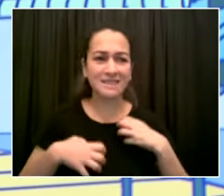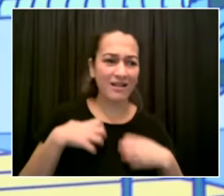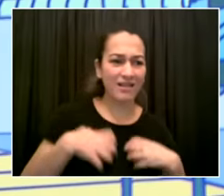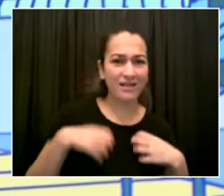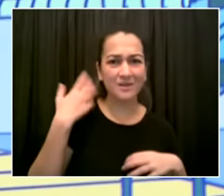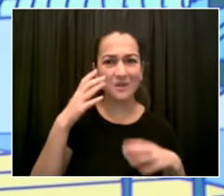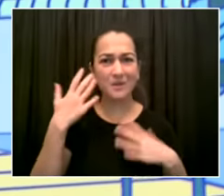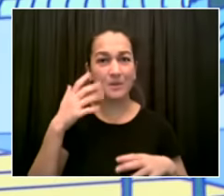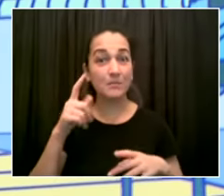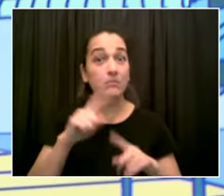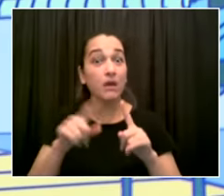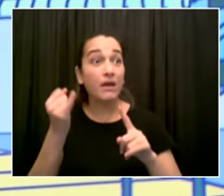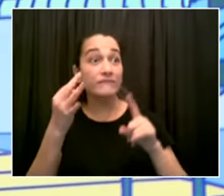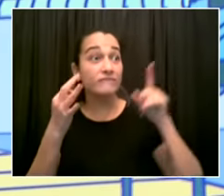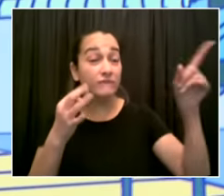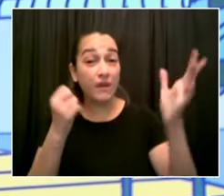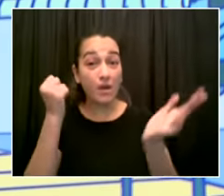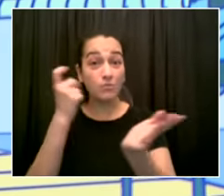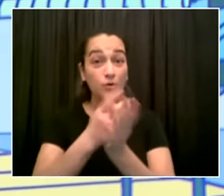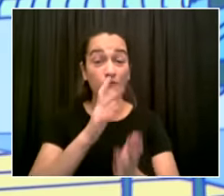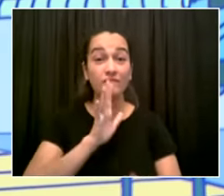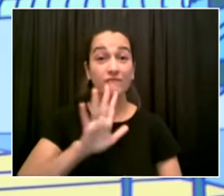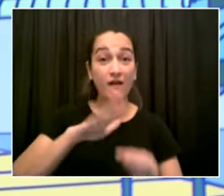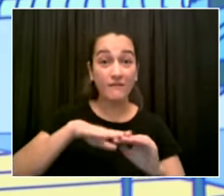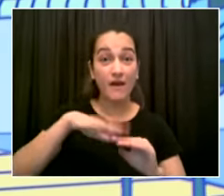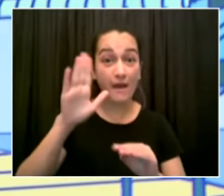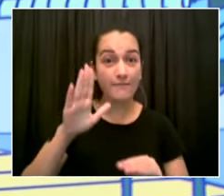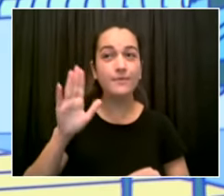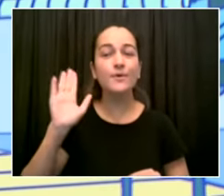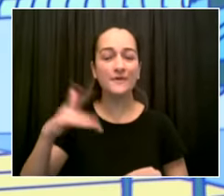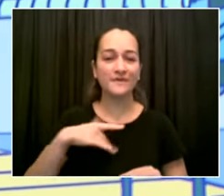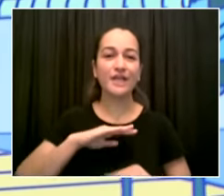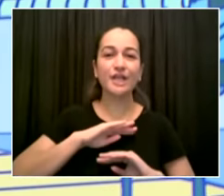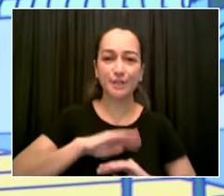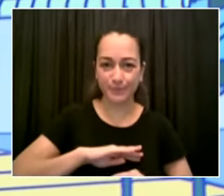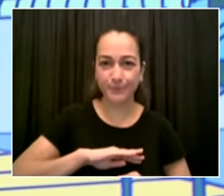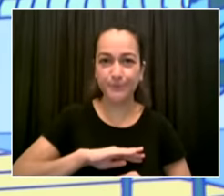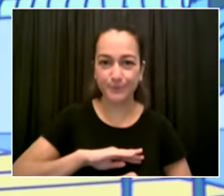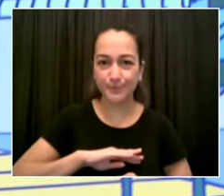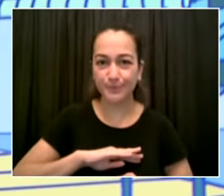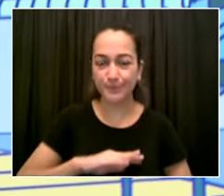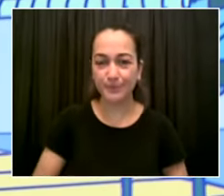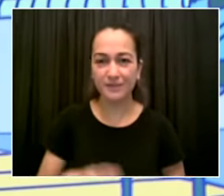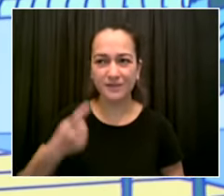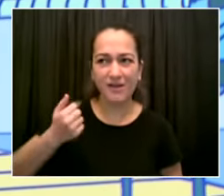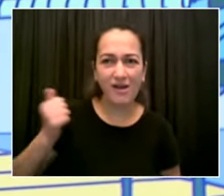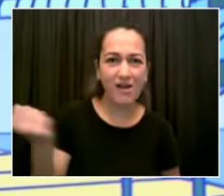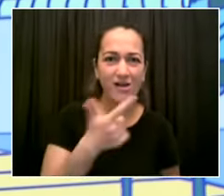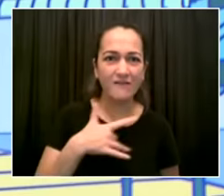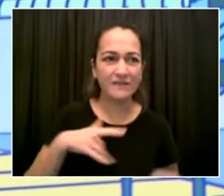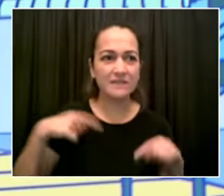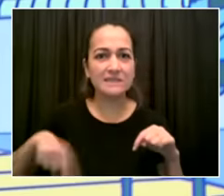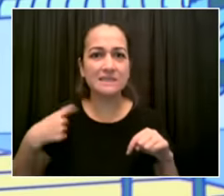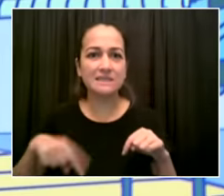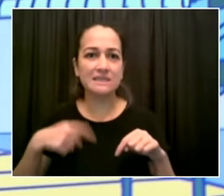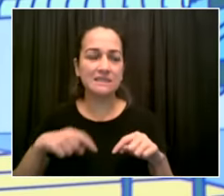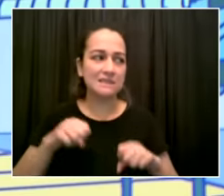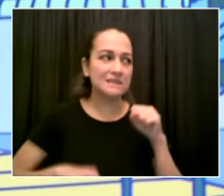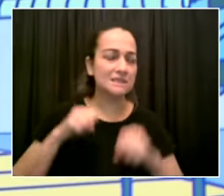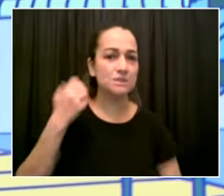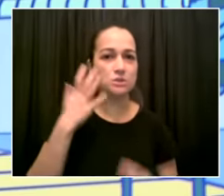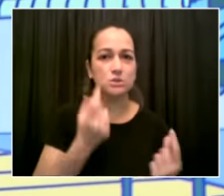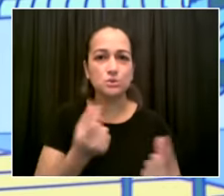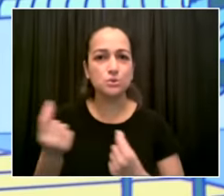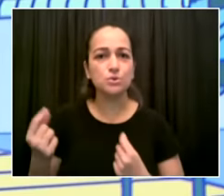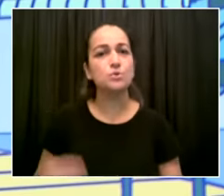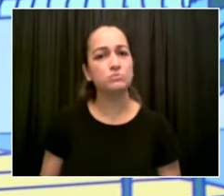guaranteeing you you're going to see long lines at all our vaccination centers because parents care first and foremost about protecting their kids kids and there